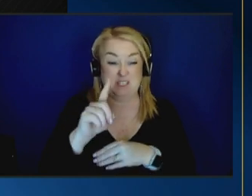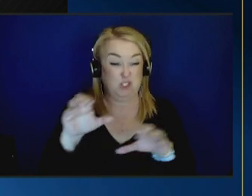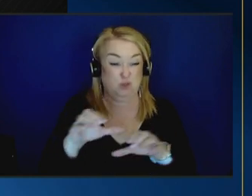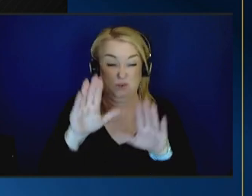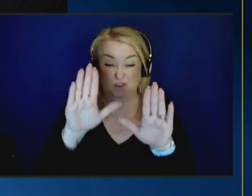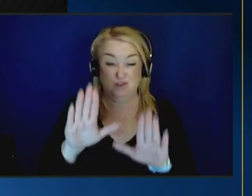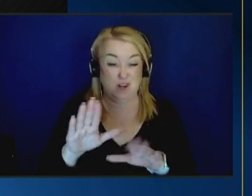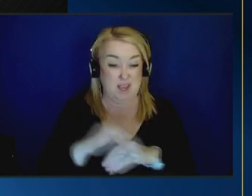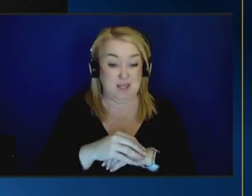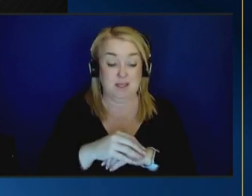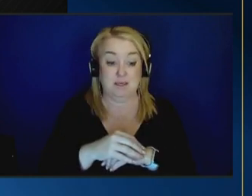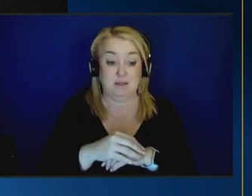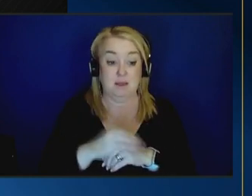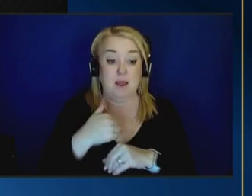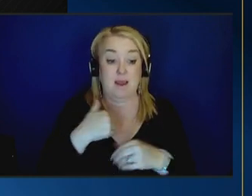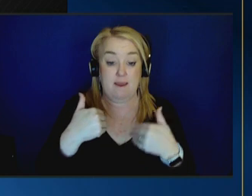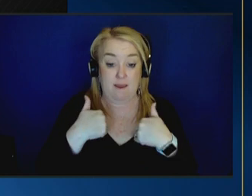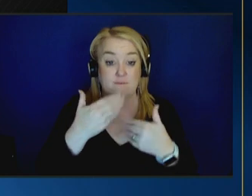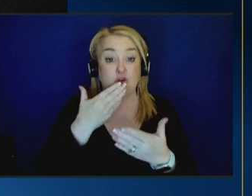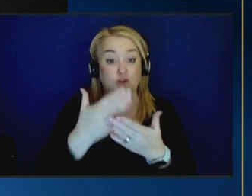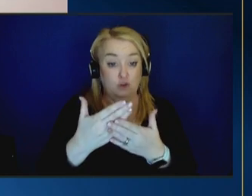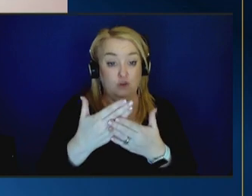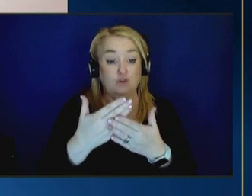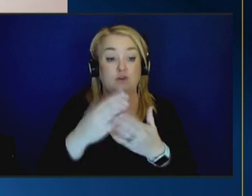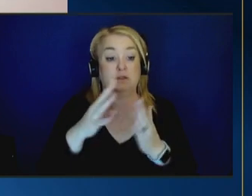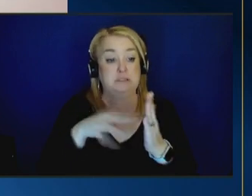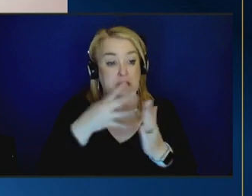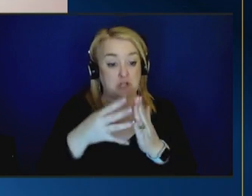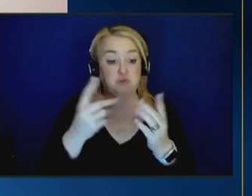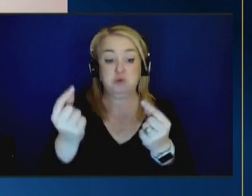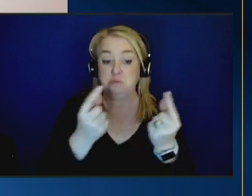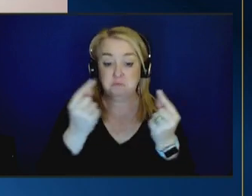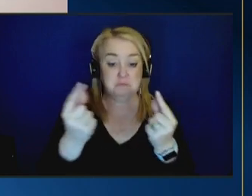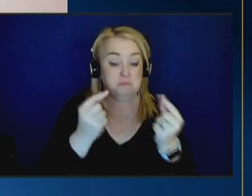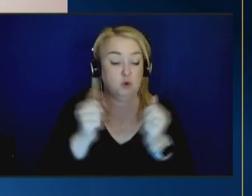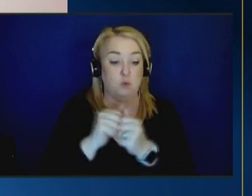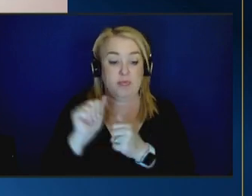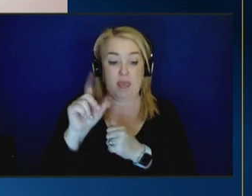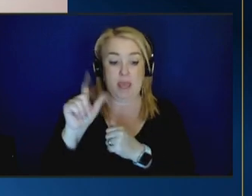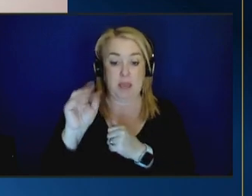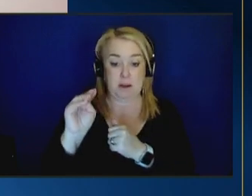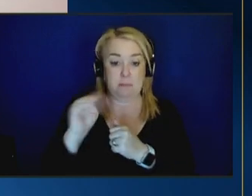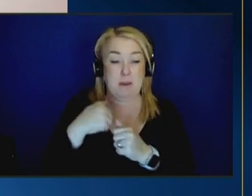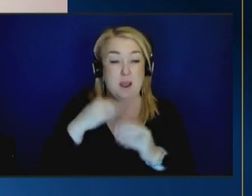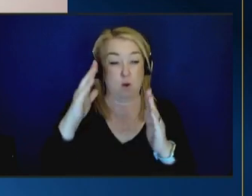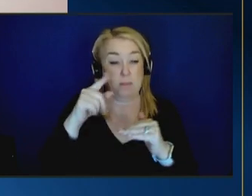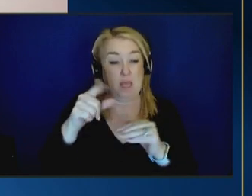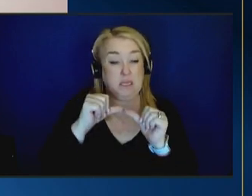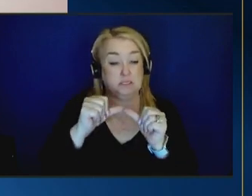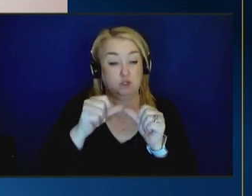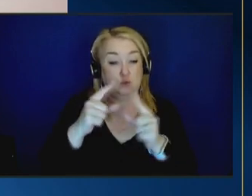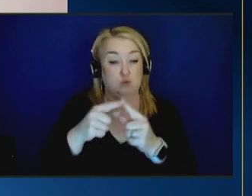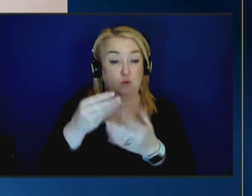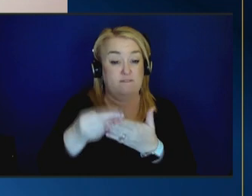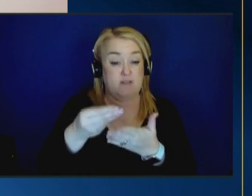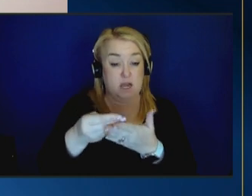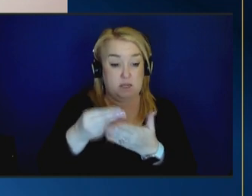and i have a good routine with adam i hope they continue to fund the services that i received